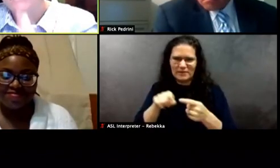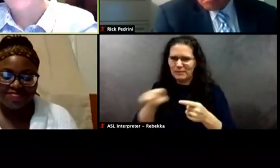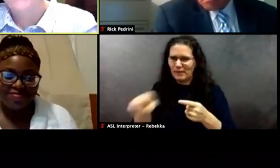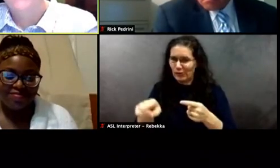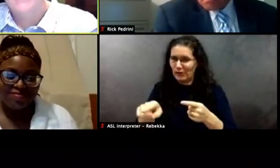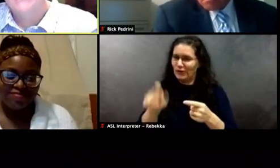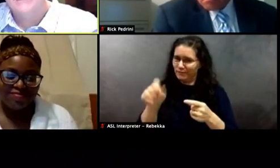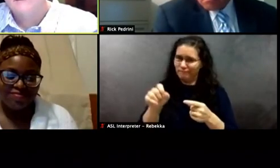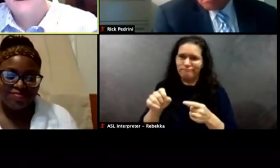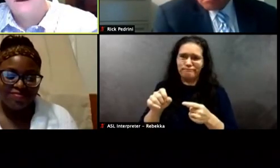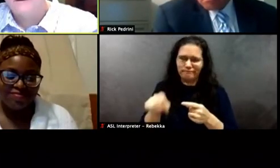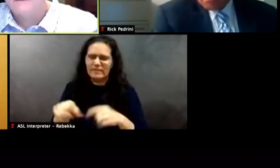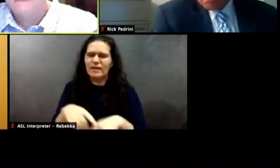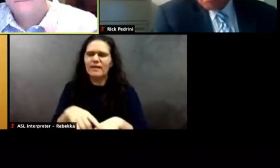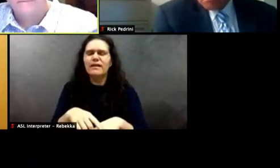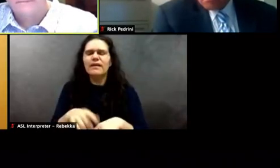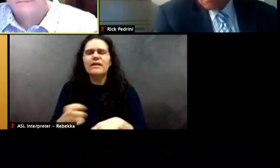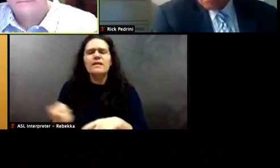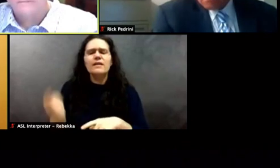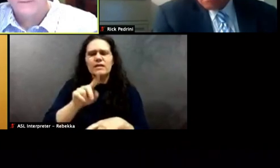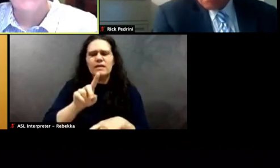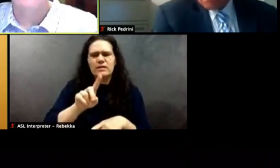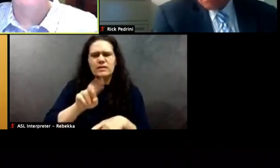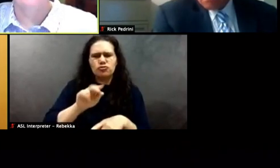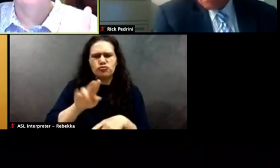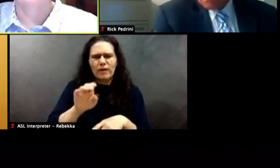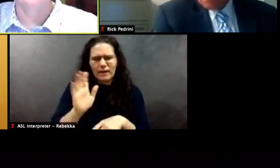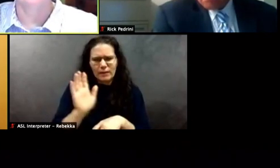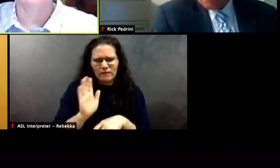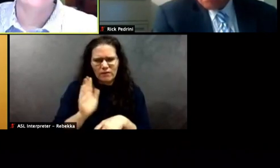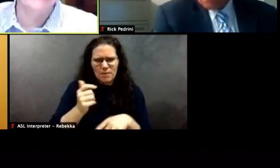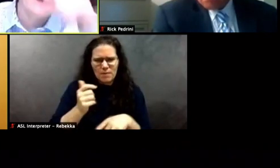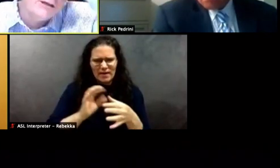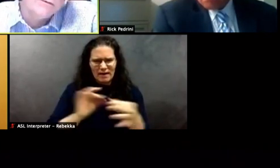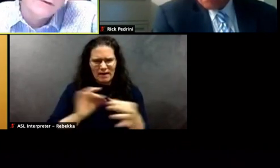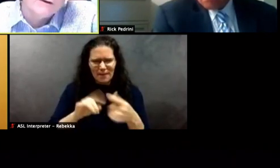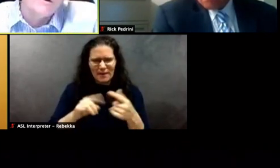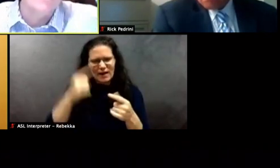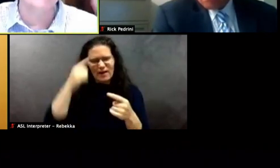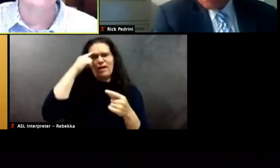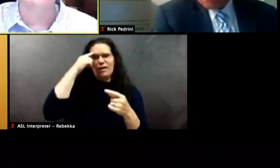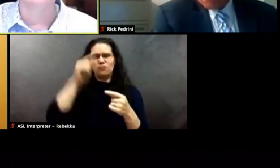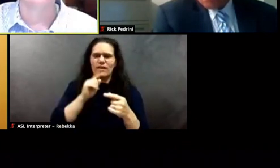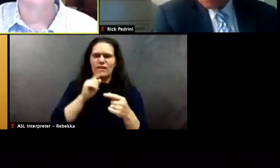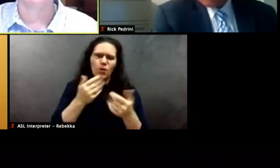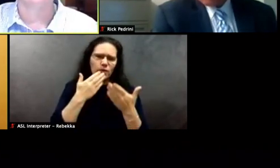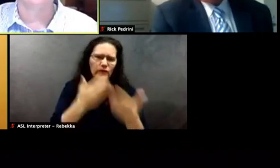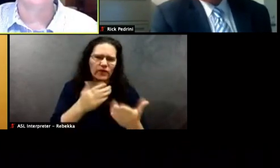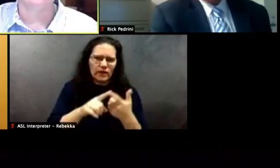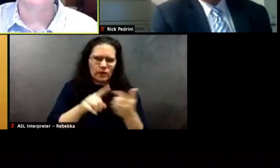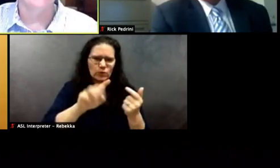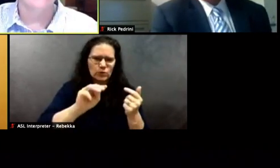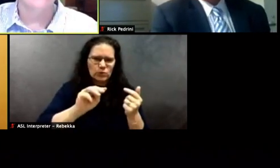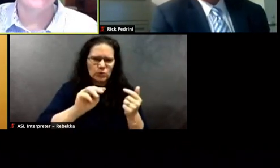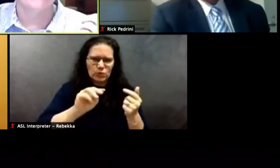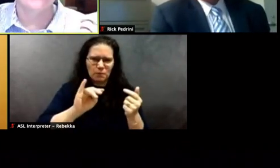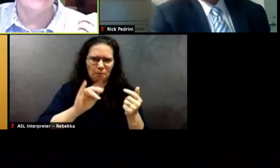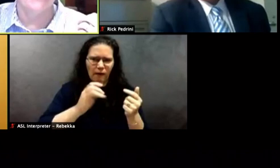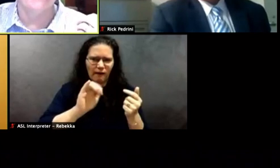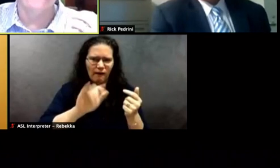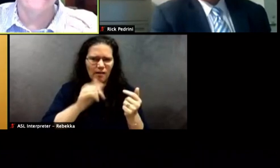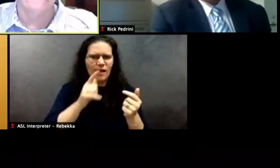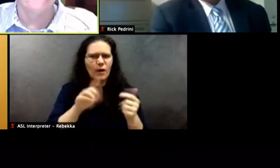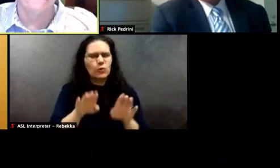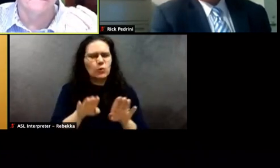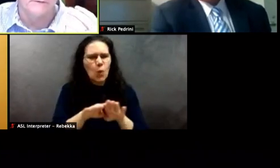something Drake said, um, reminded me of this, Michael, I want to thank you for how you opened up with, um, just